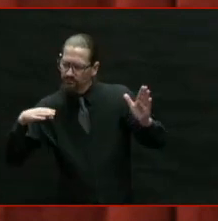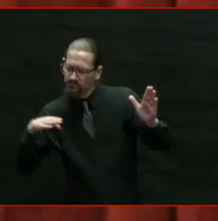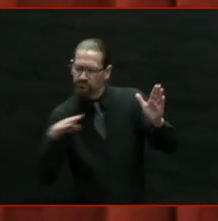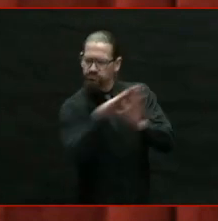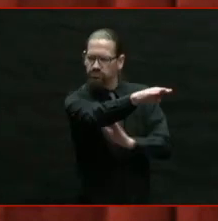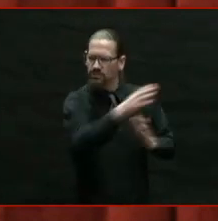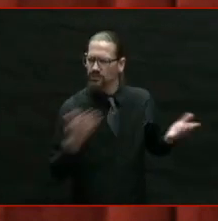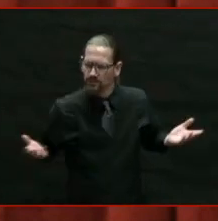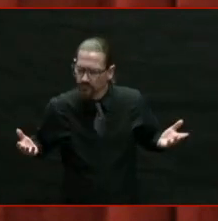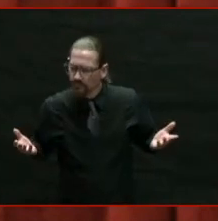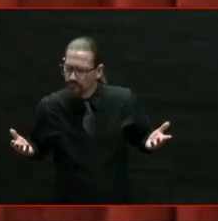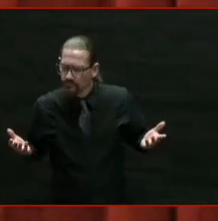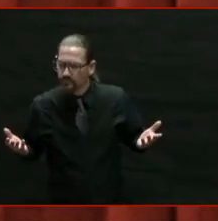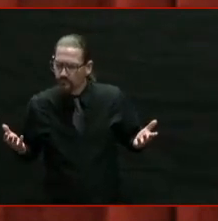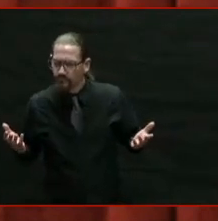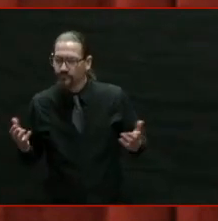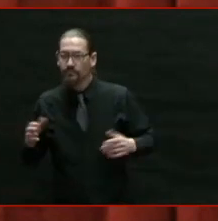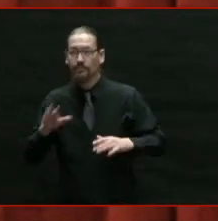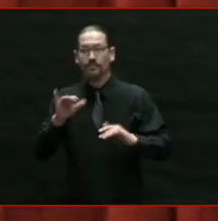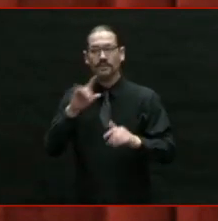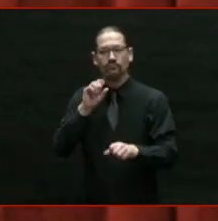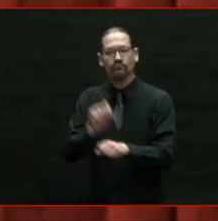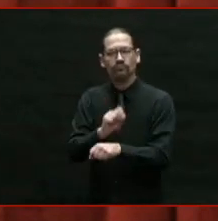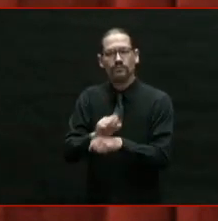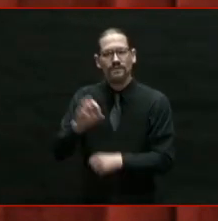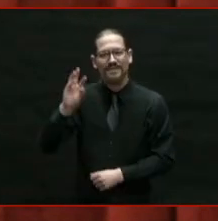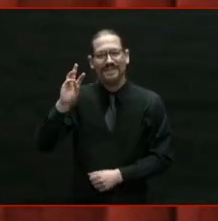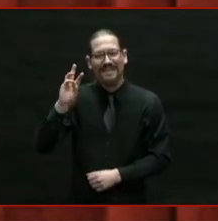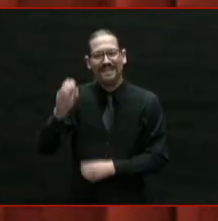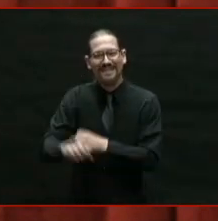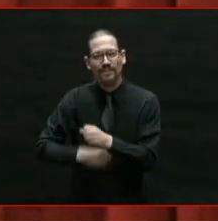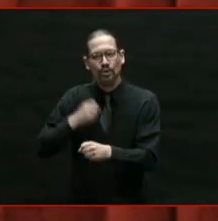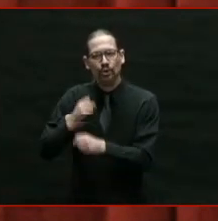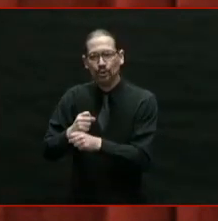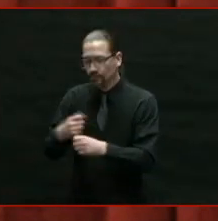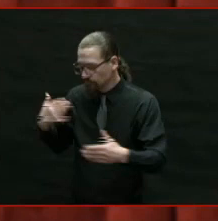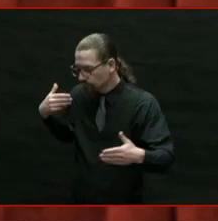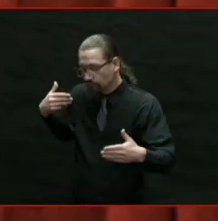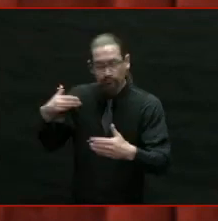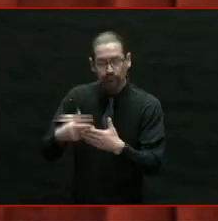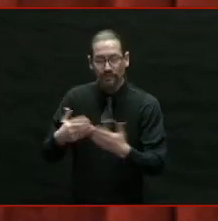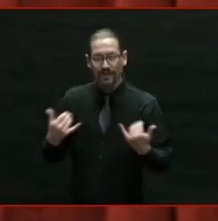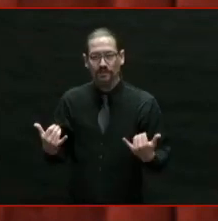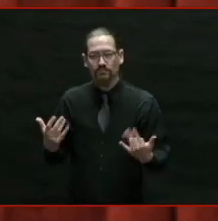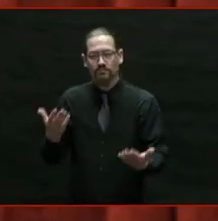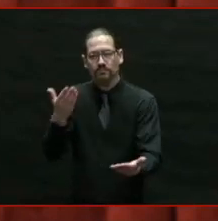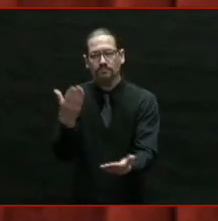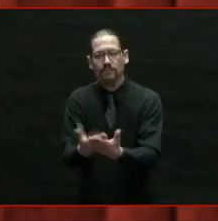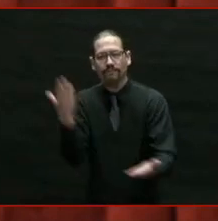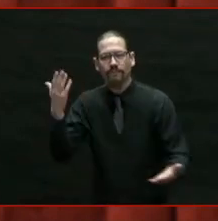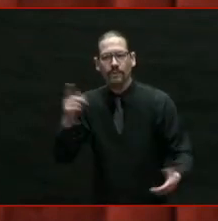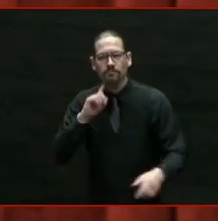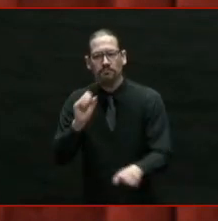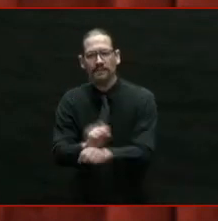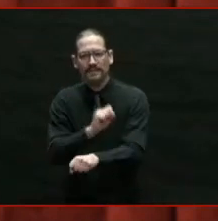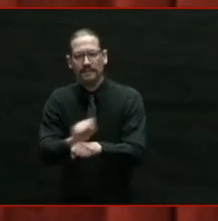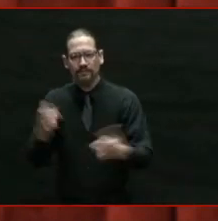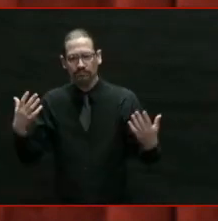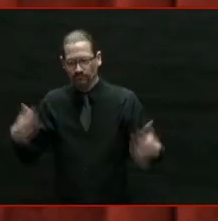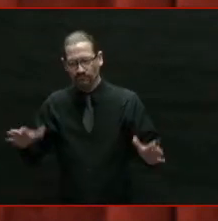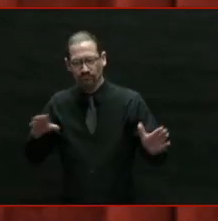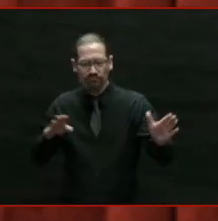And in the last six years, Rhode Island stepped up over and over again.